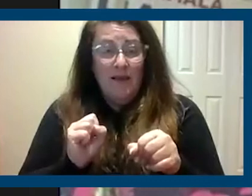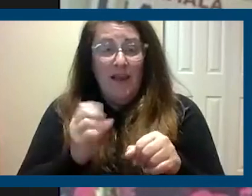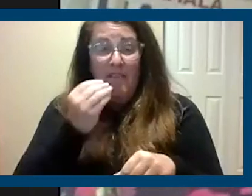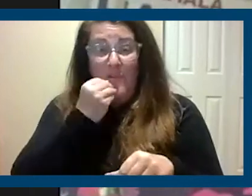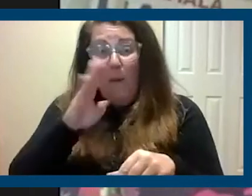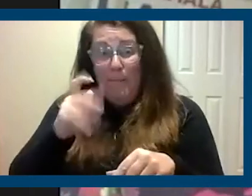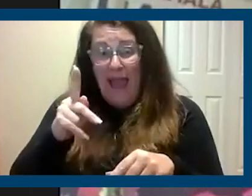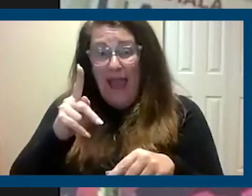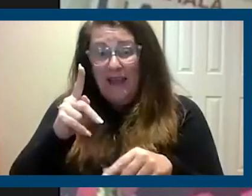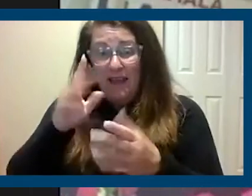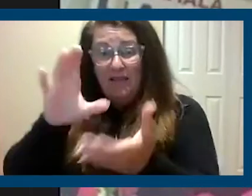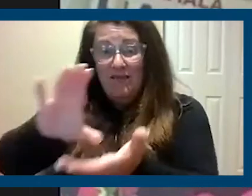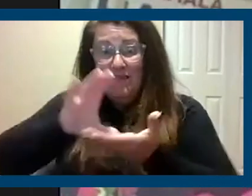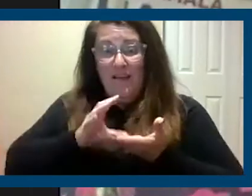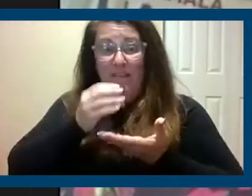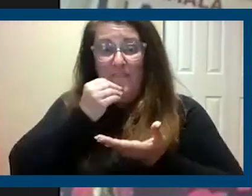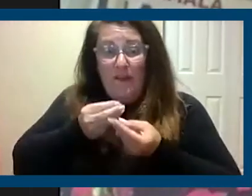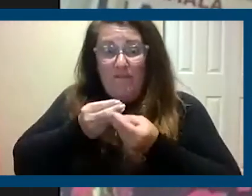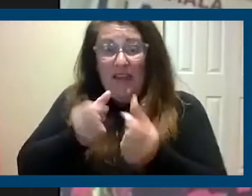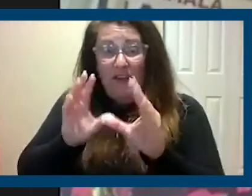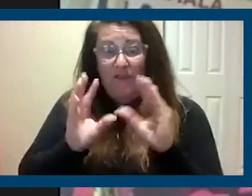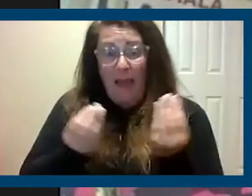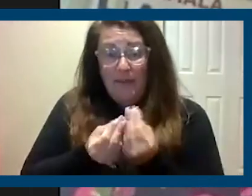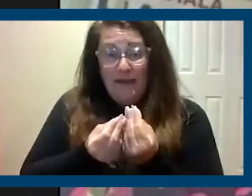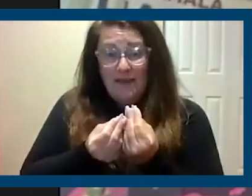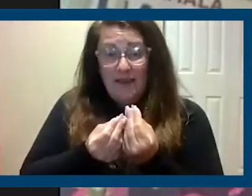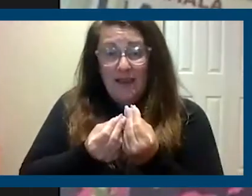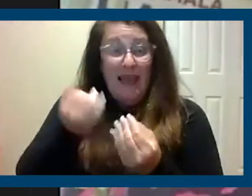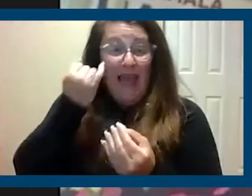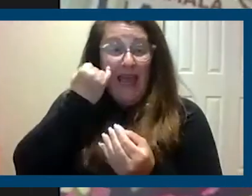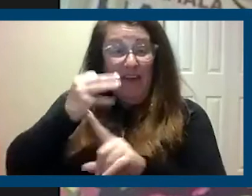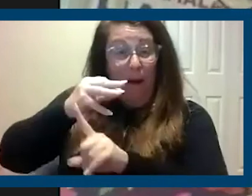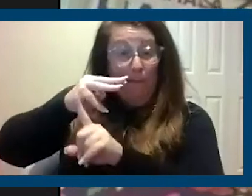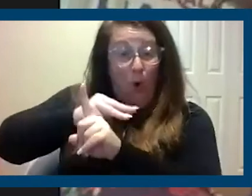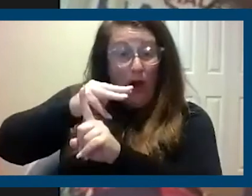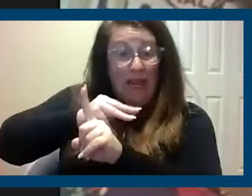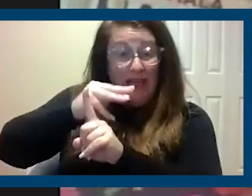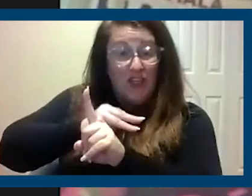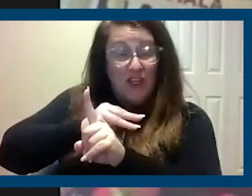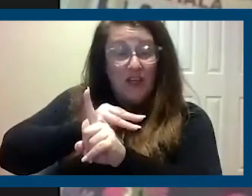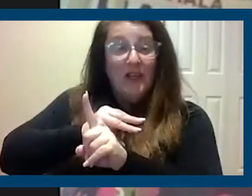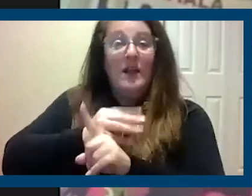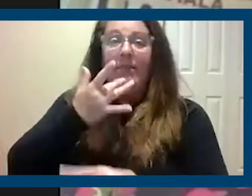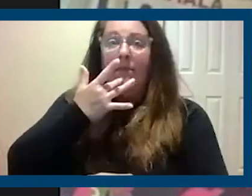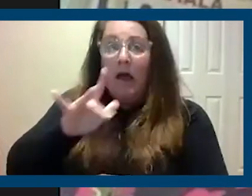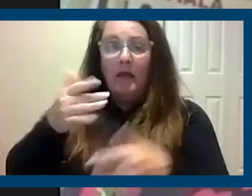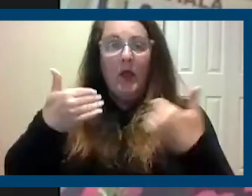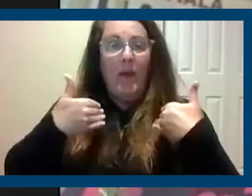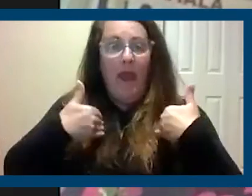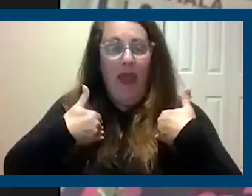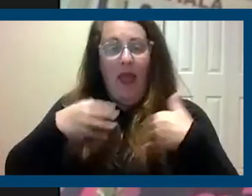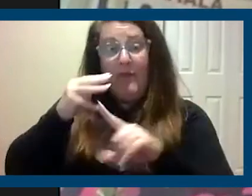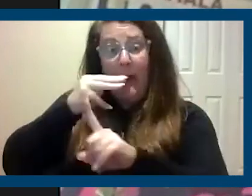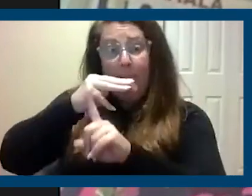banks to get food to feed their families. And if they have a mortgage, luckily we do have in place the, um, the